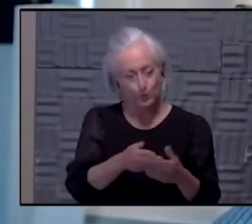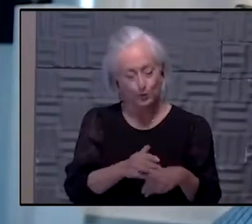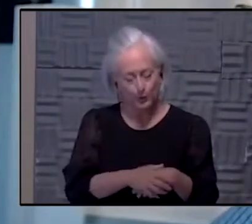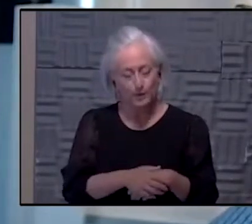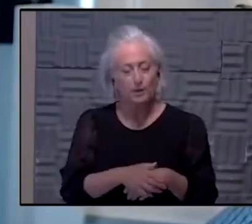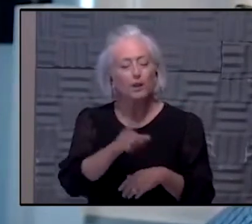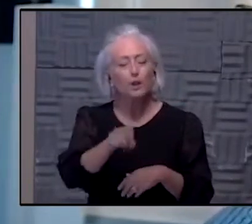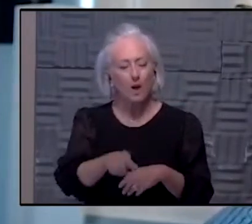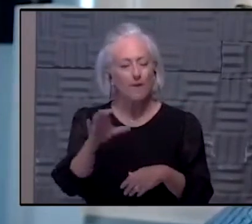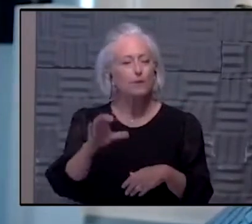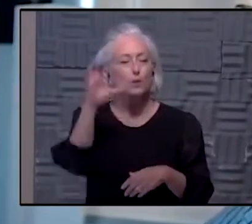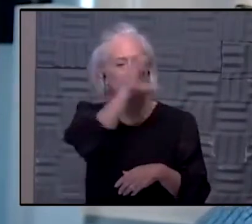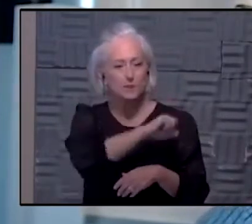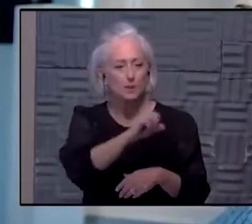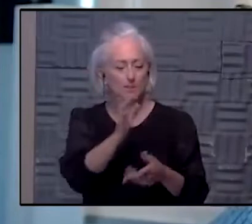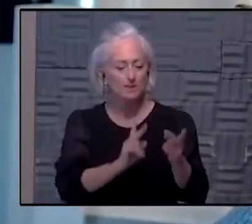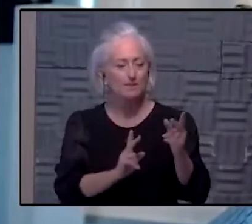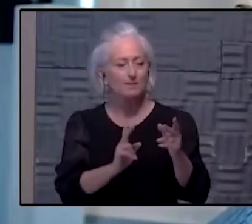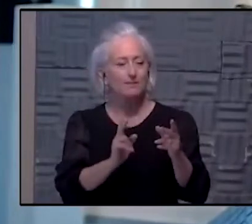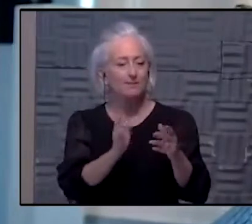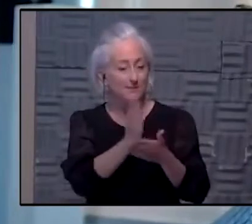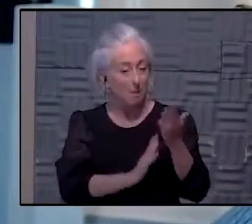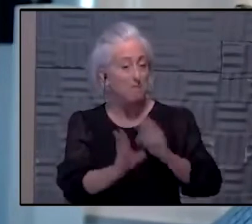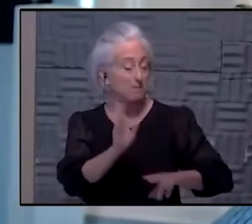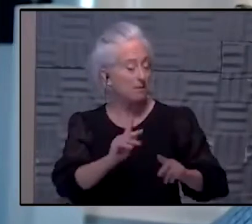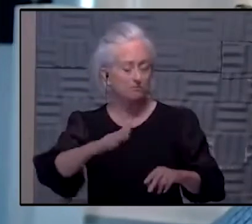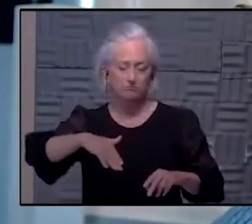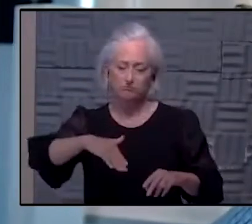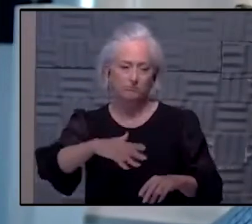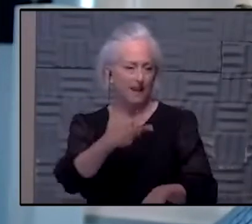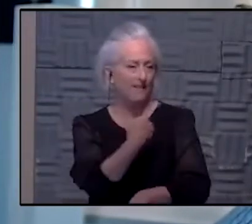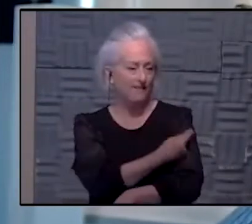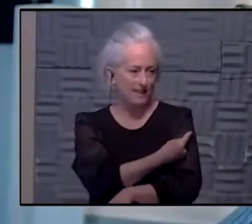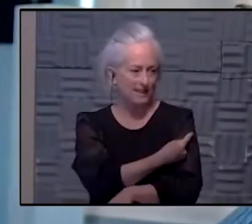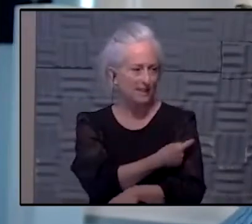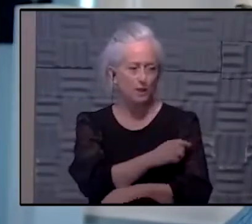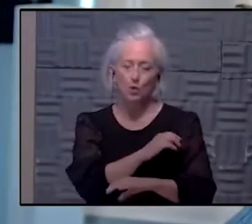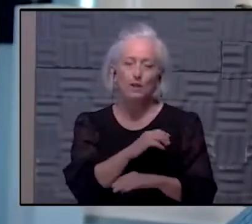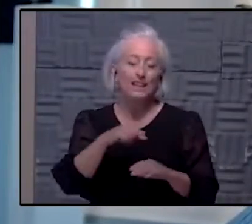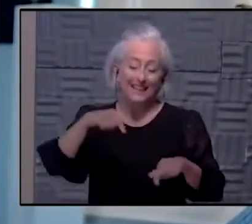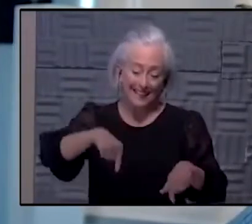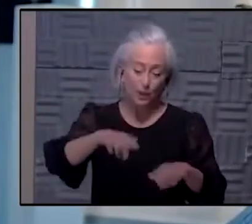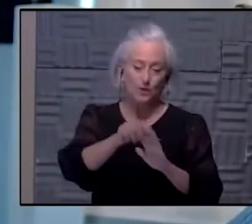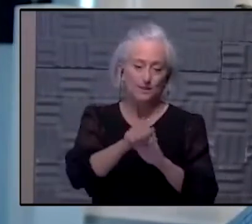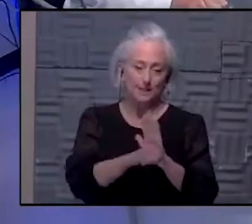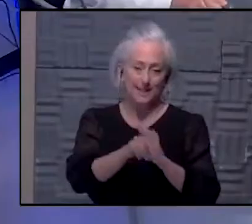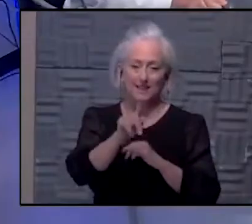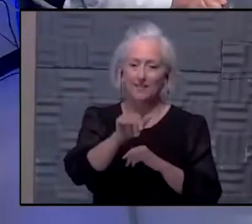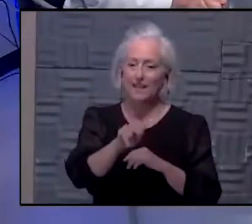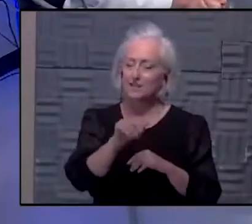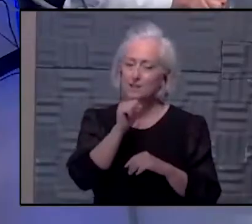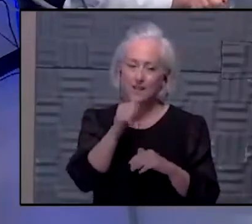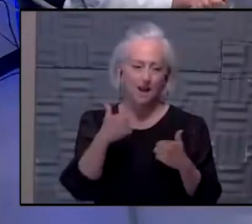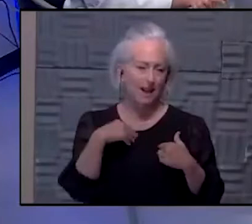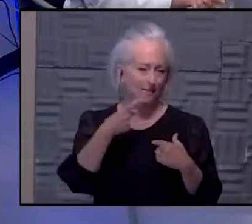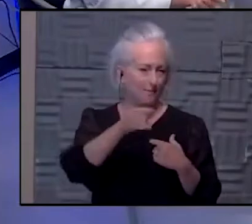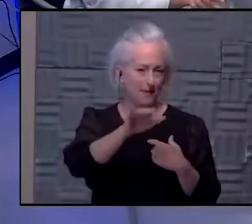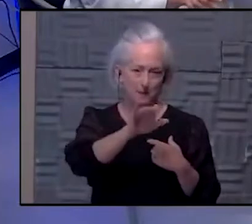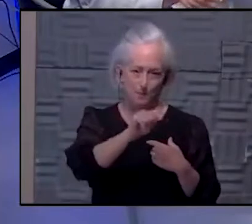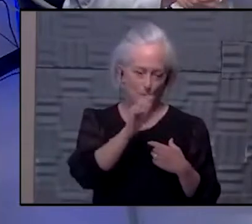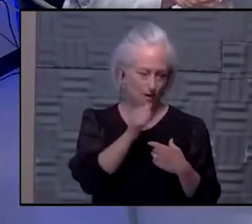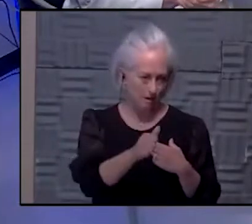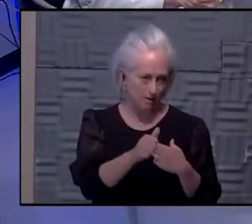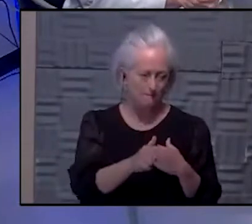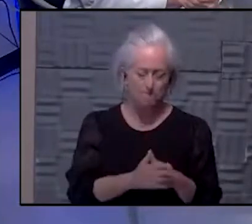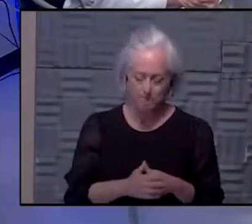will not be vaccinated. So we're not going to pursue the passport in the state of Kansas. I would also add that when